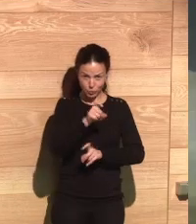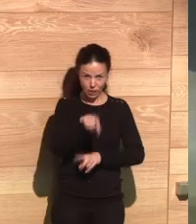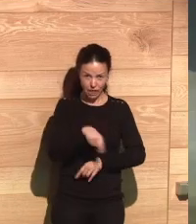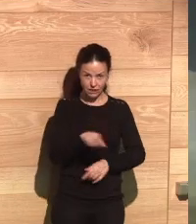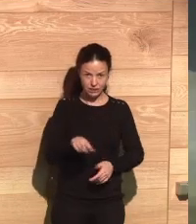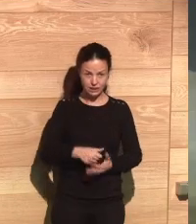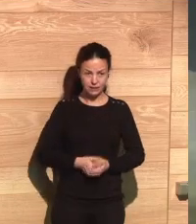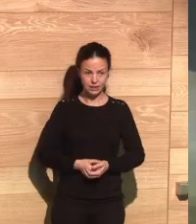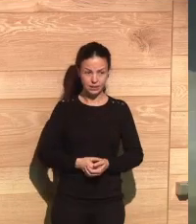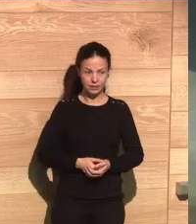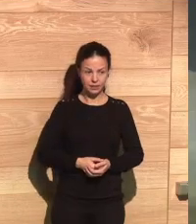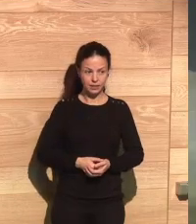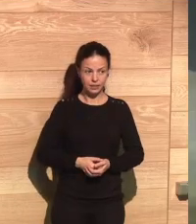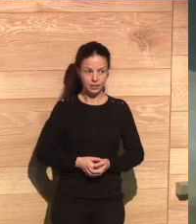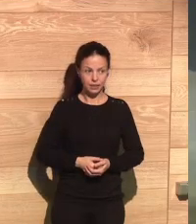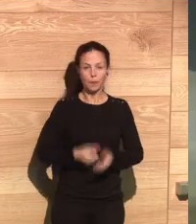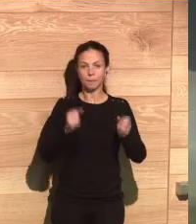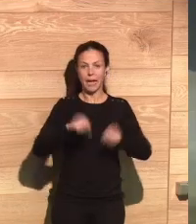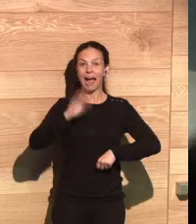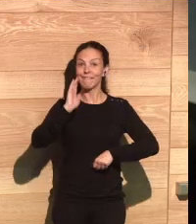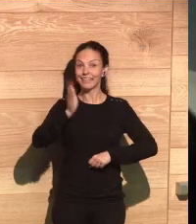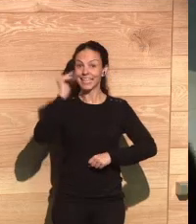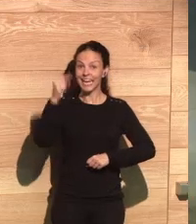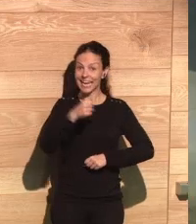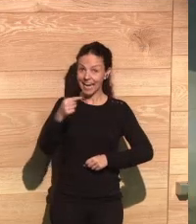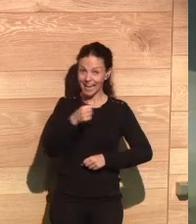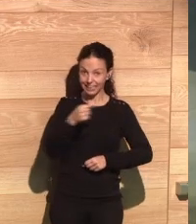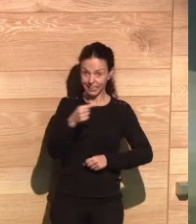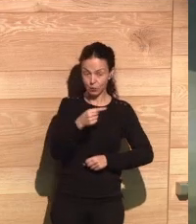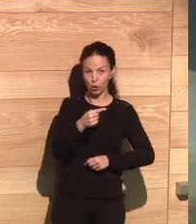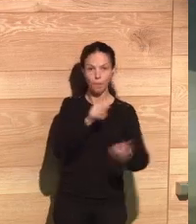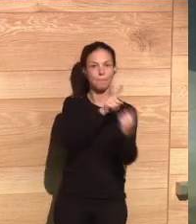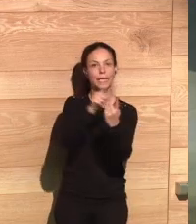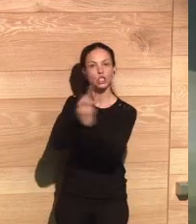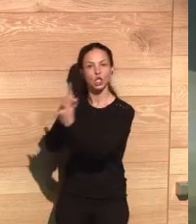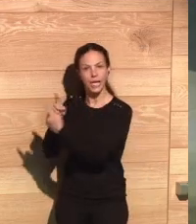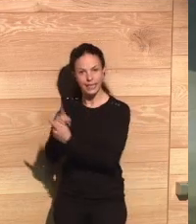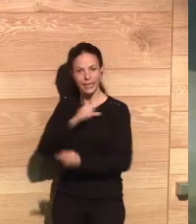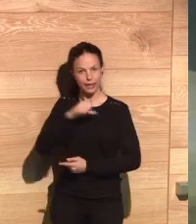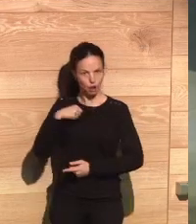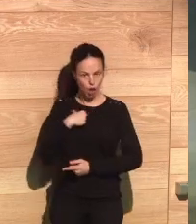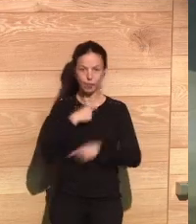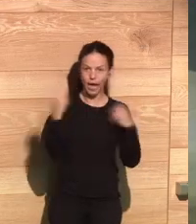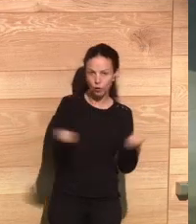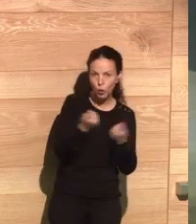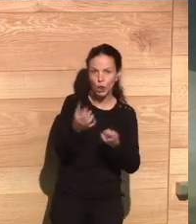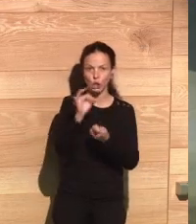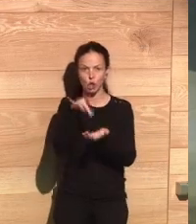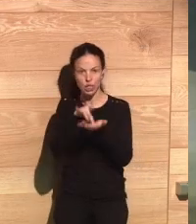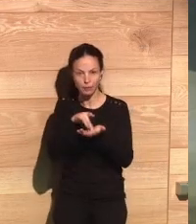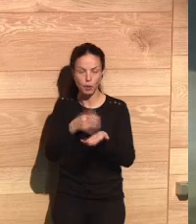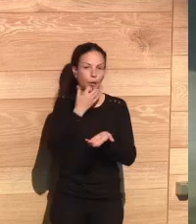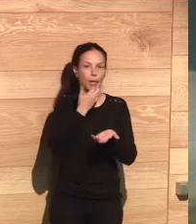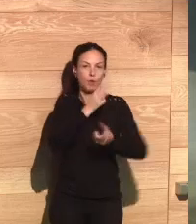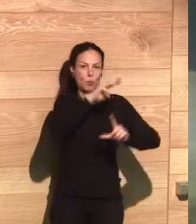Yes. Sometimes we cannot only value the negative impact due to the customization of services,